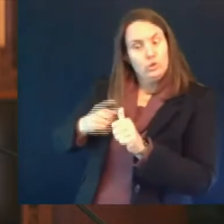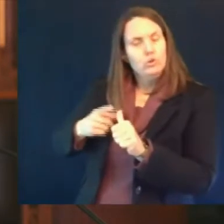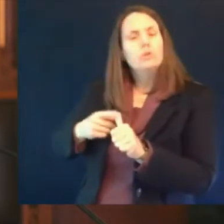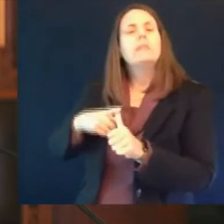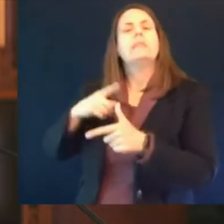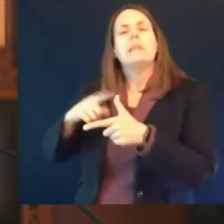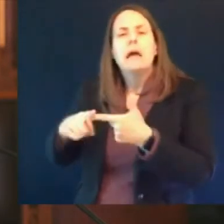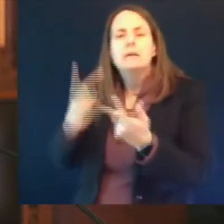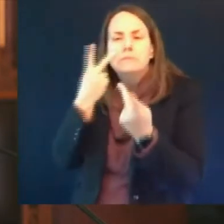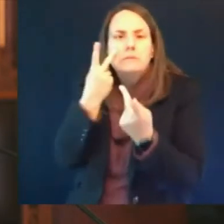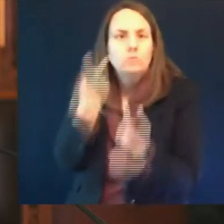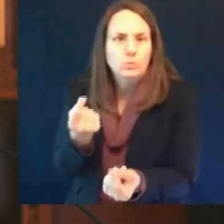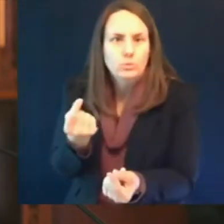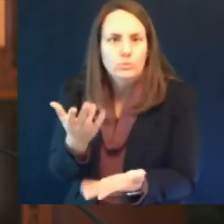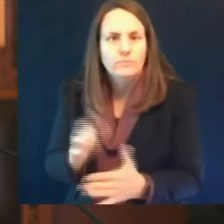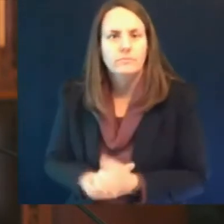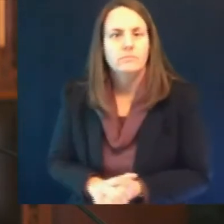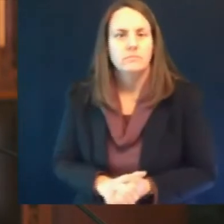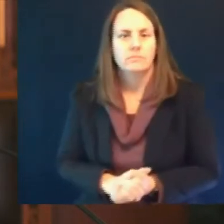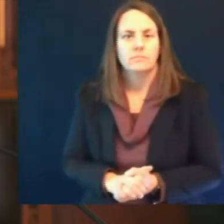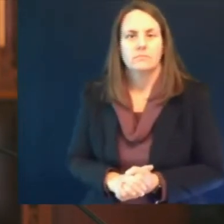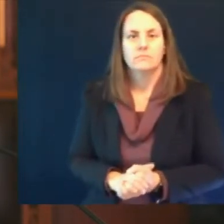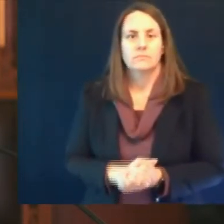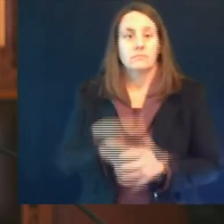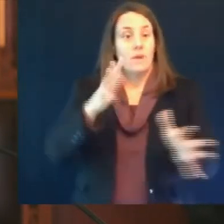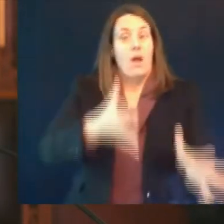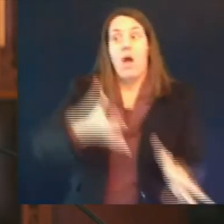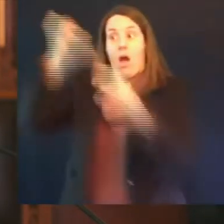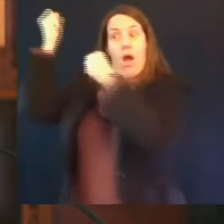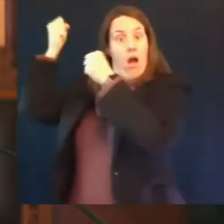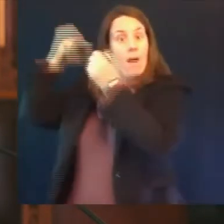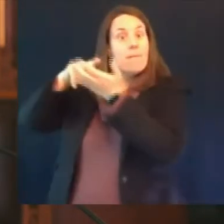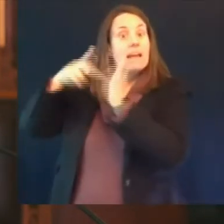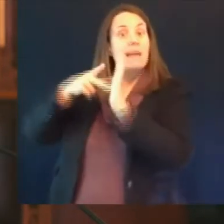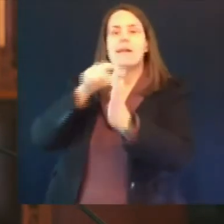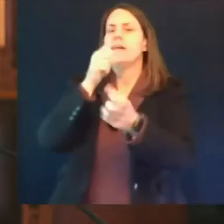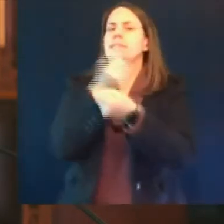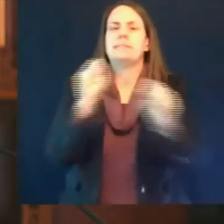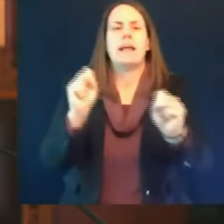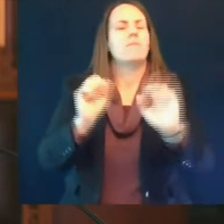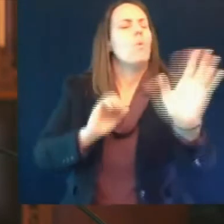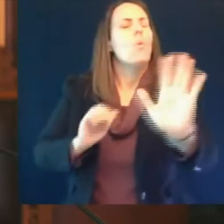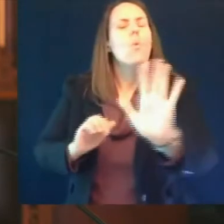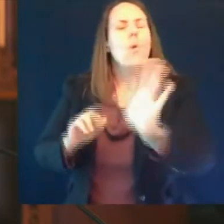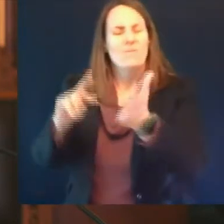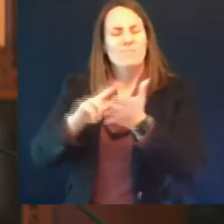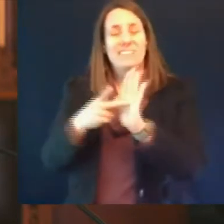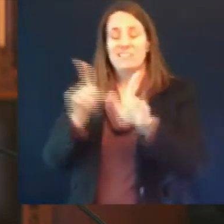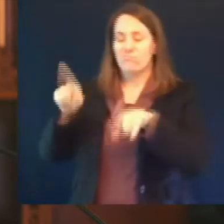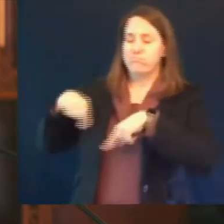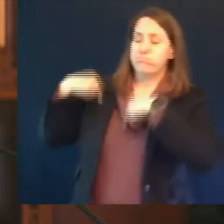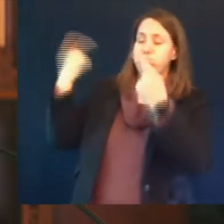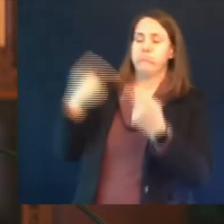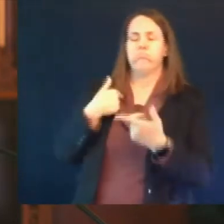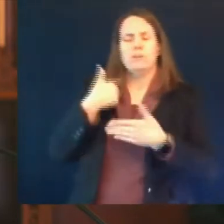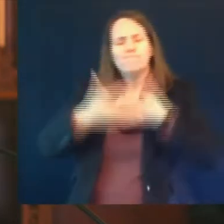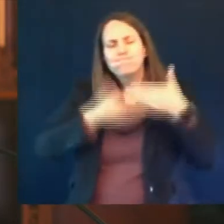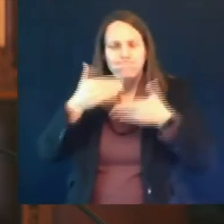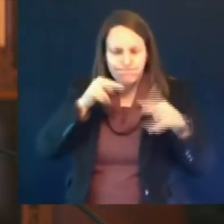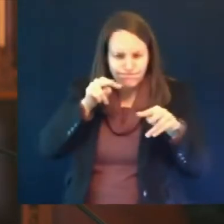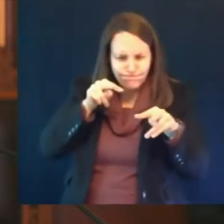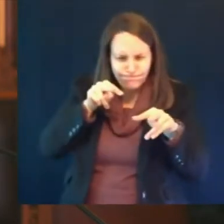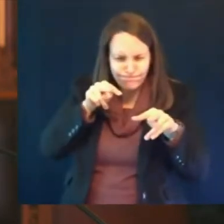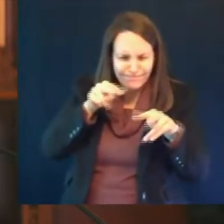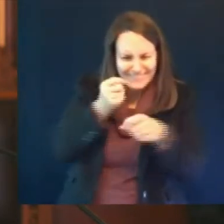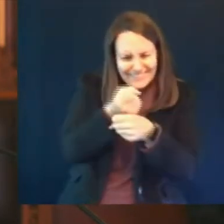on making sure we know how many of these cases are actually out in the nation and then about empowering our